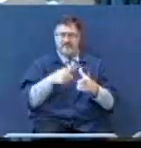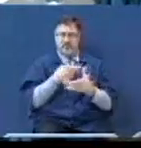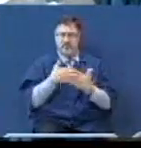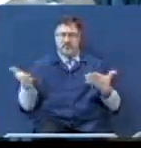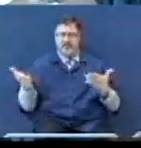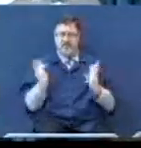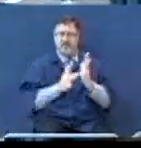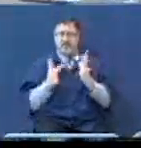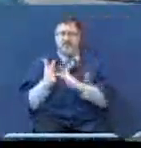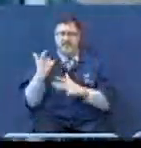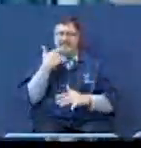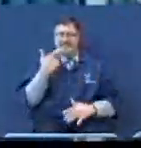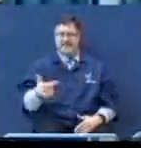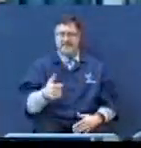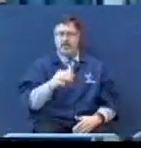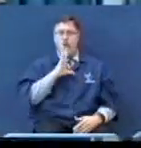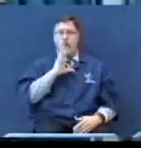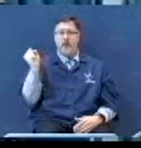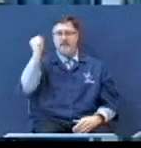was father